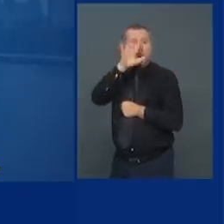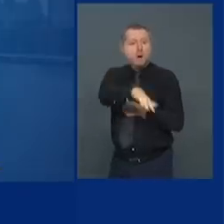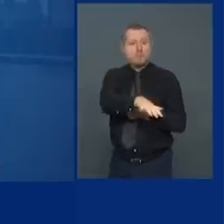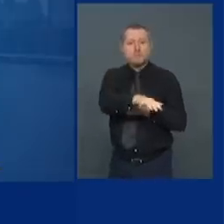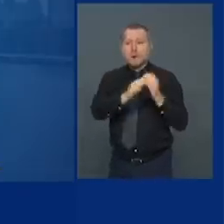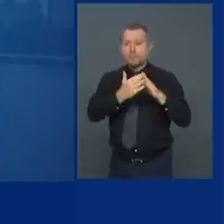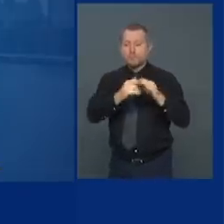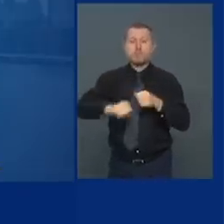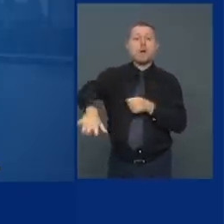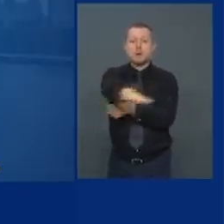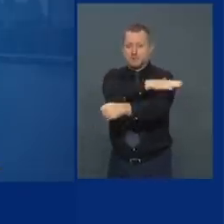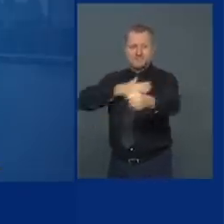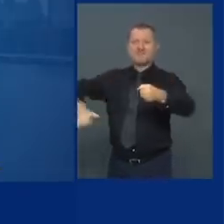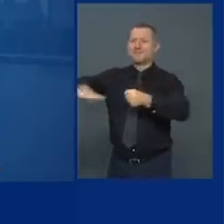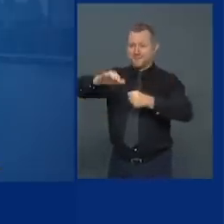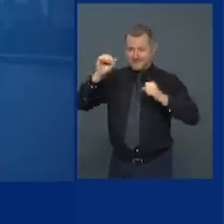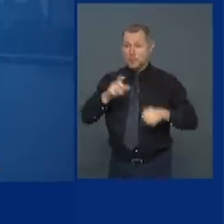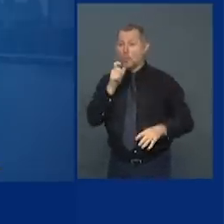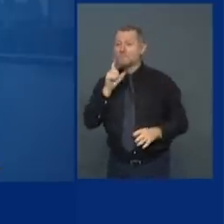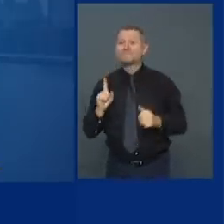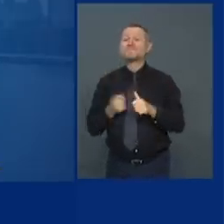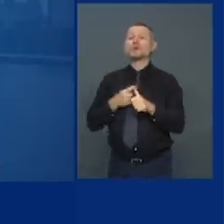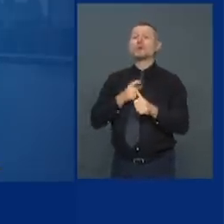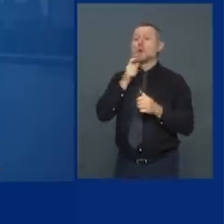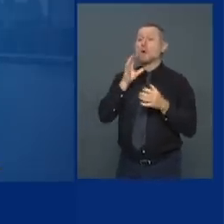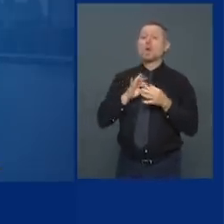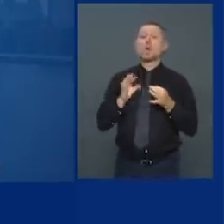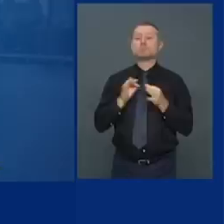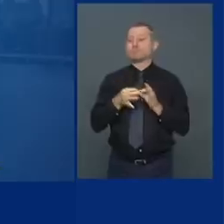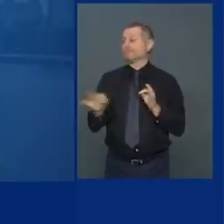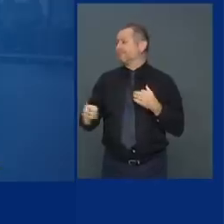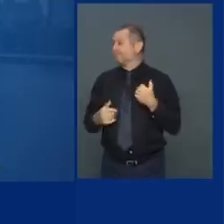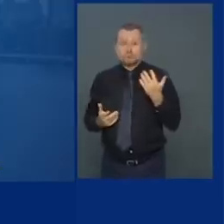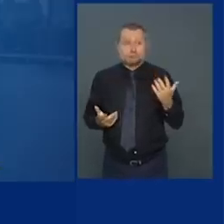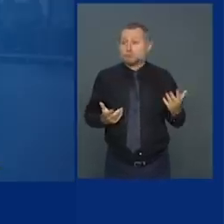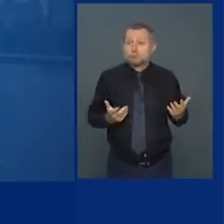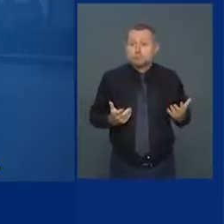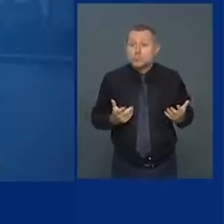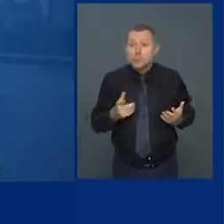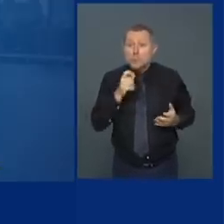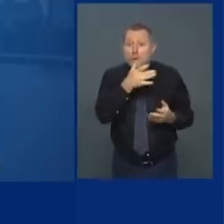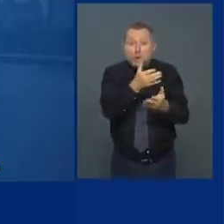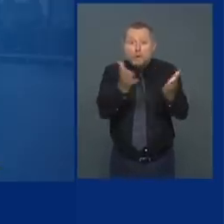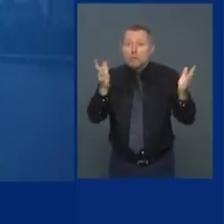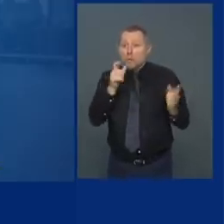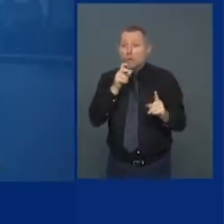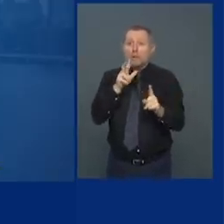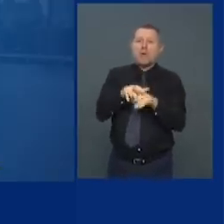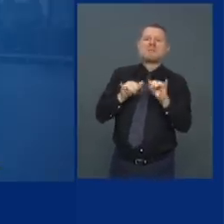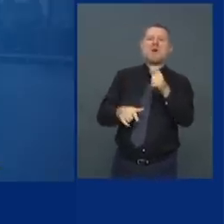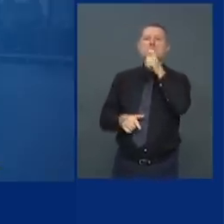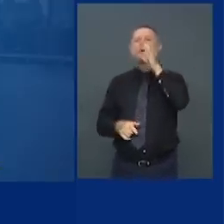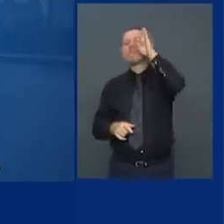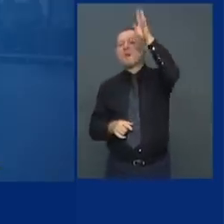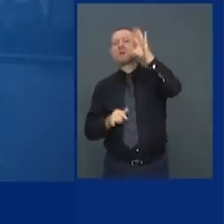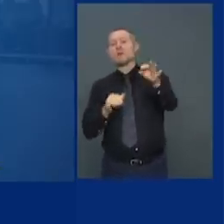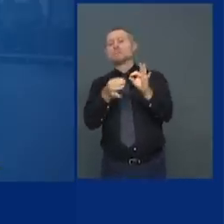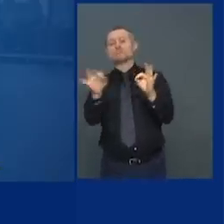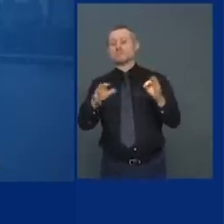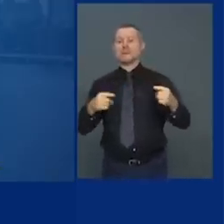I don't know who first said that, but if nobody claims authorship, I'm going to claim it.